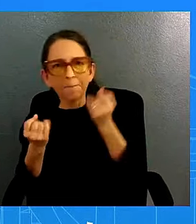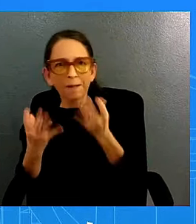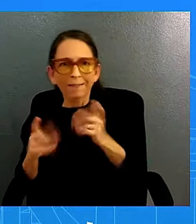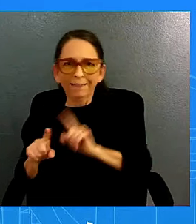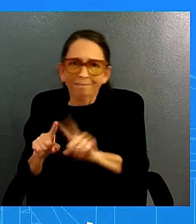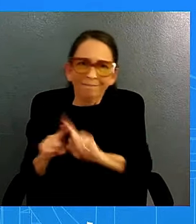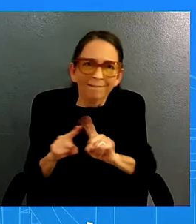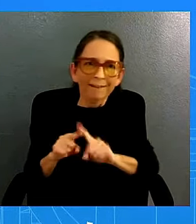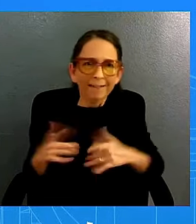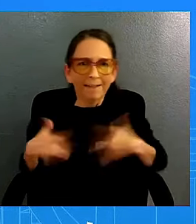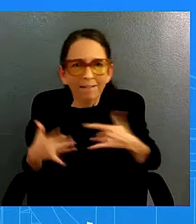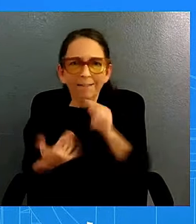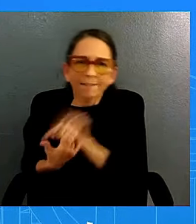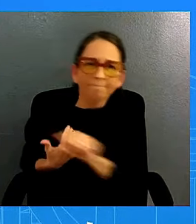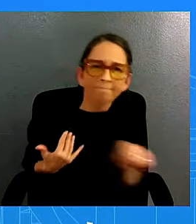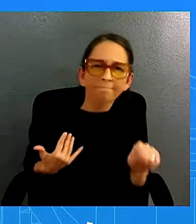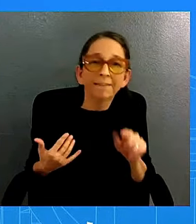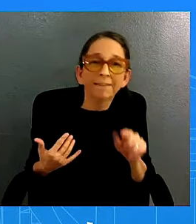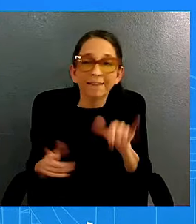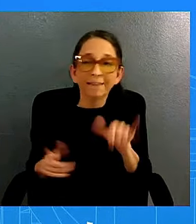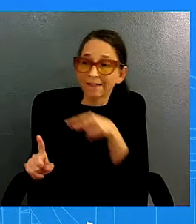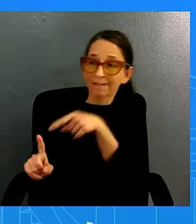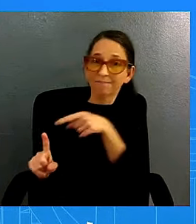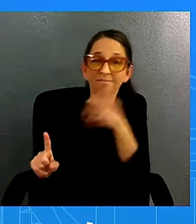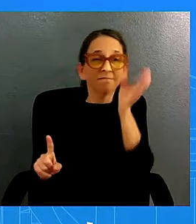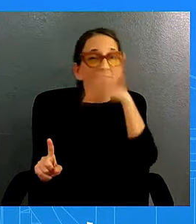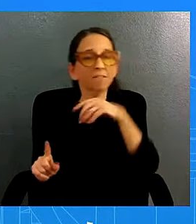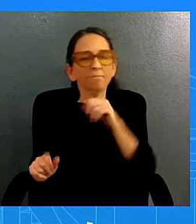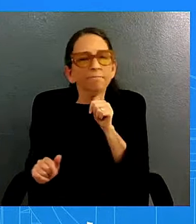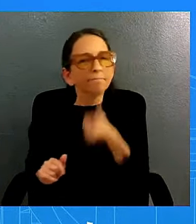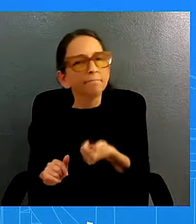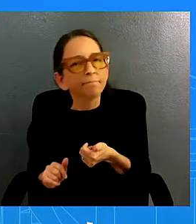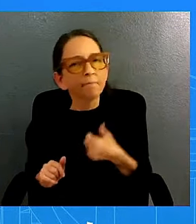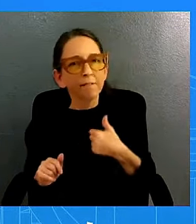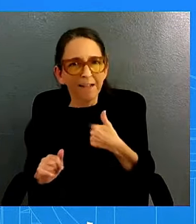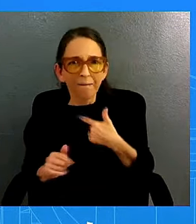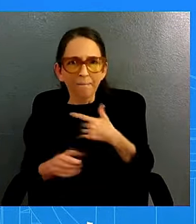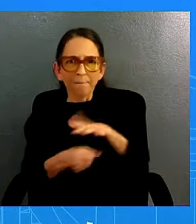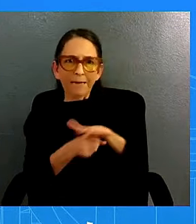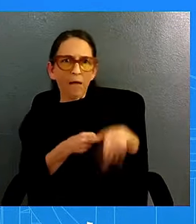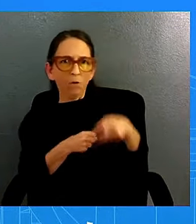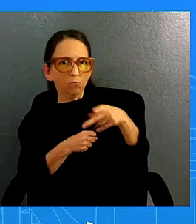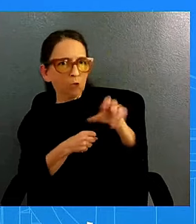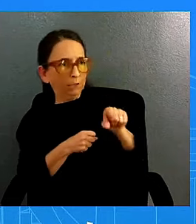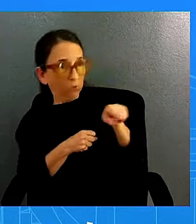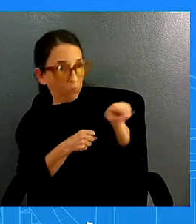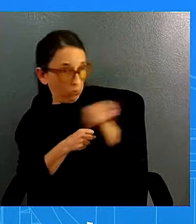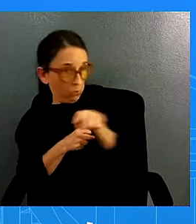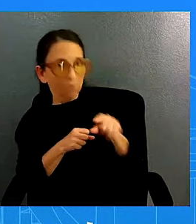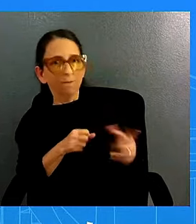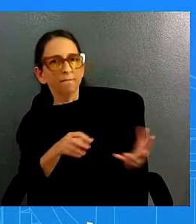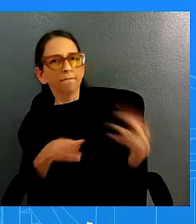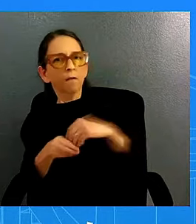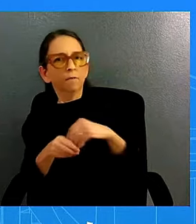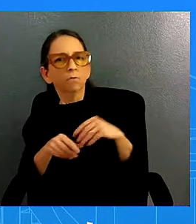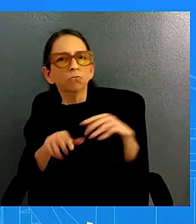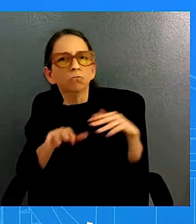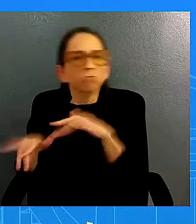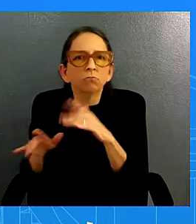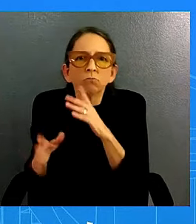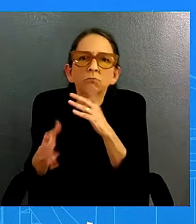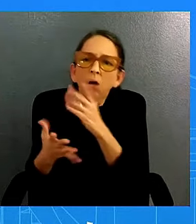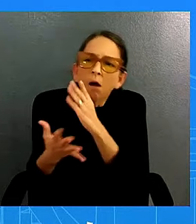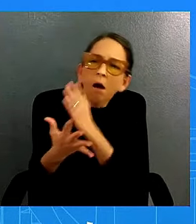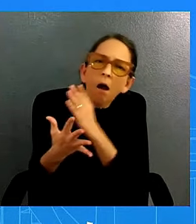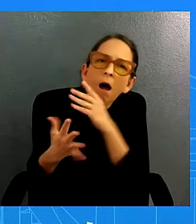wanted to make sure that there were plenty of press access throughout the day and we believe we have done that and let's see how the day goes let's see how the day